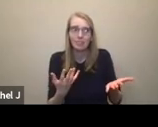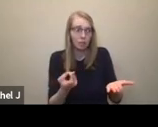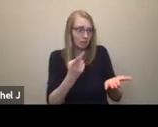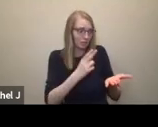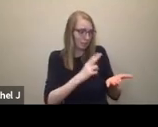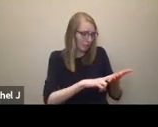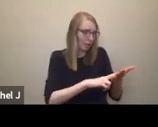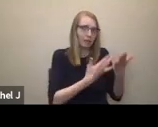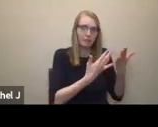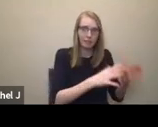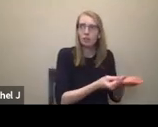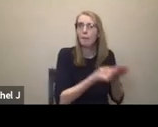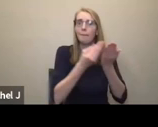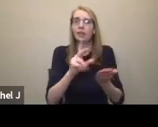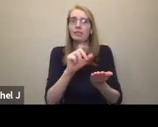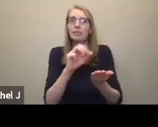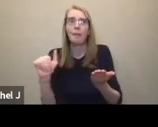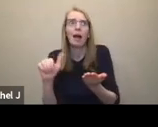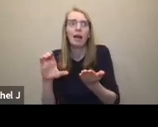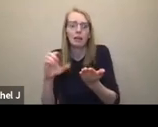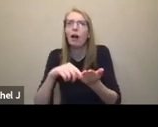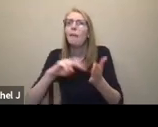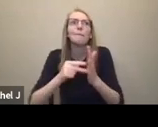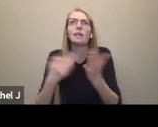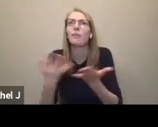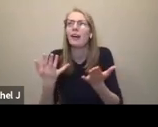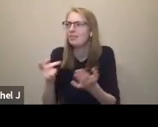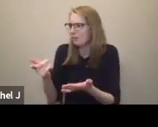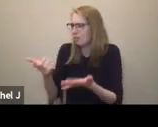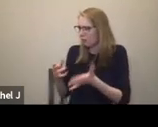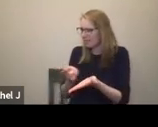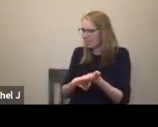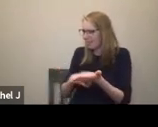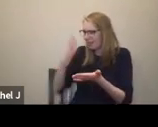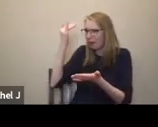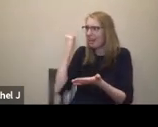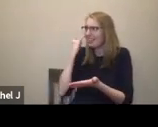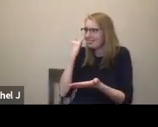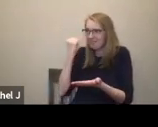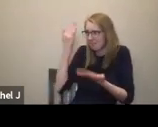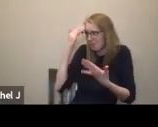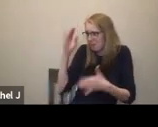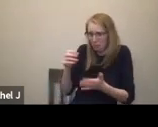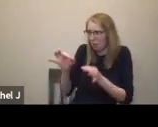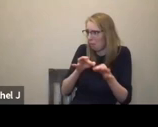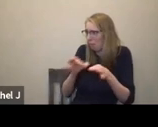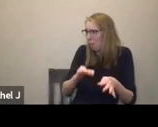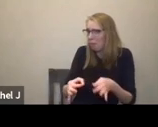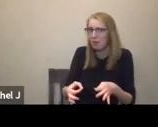what does any of this mean? I'm like, why did you sign if you don't know what it means? So there's this whole process called